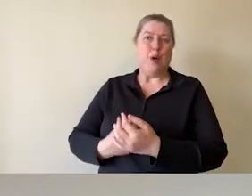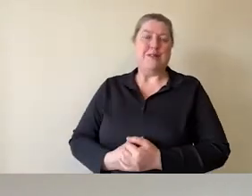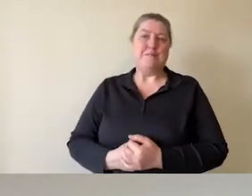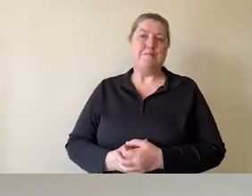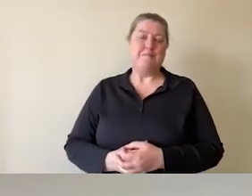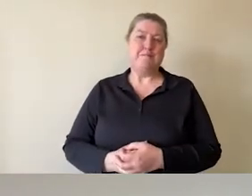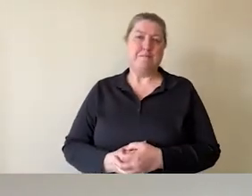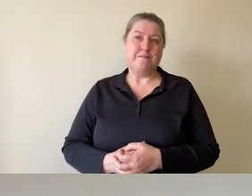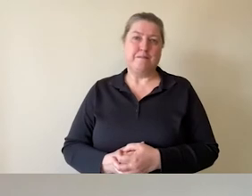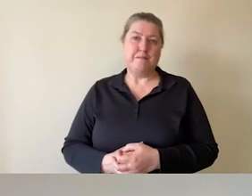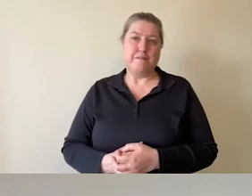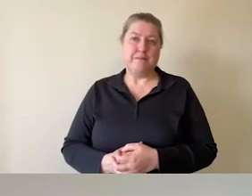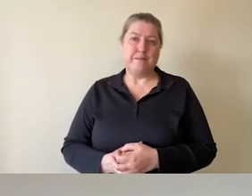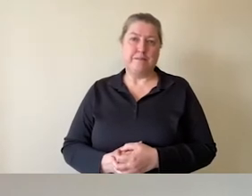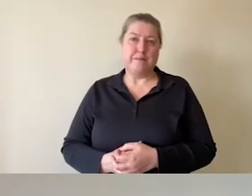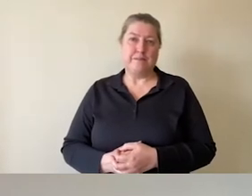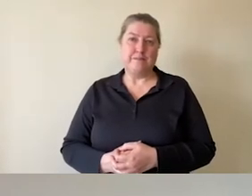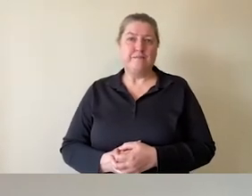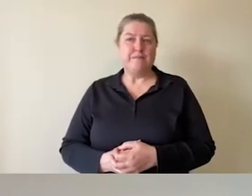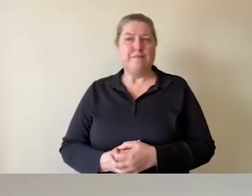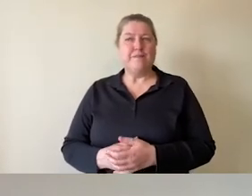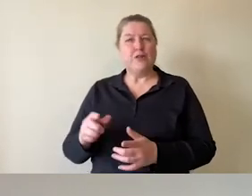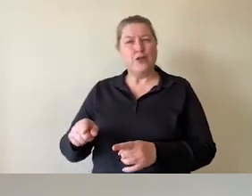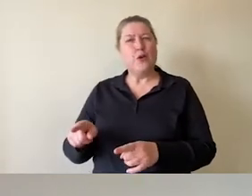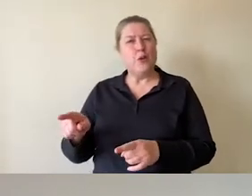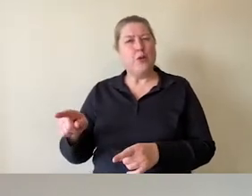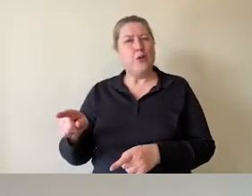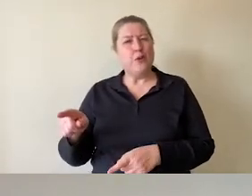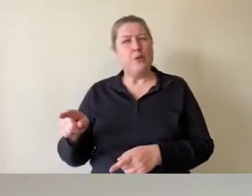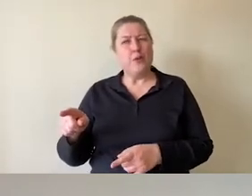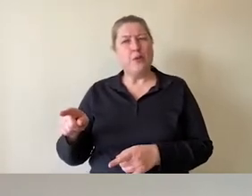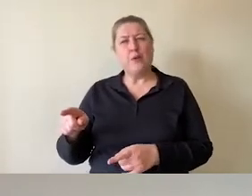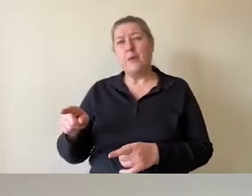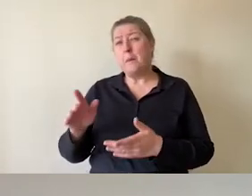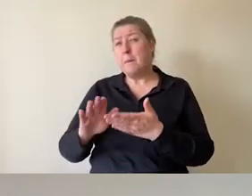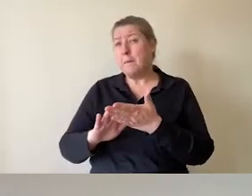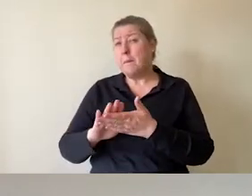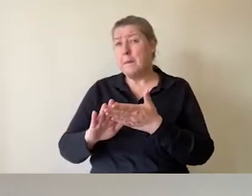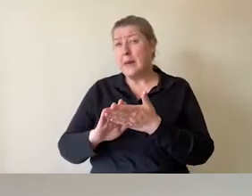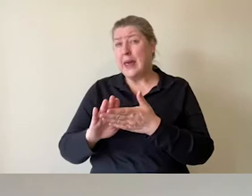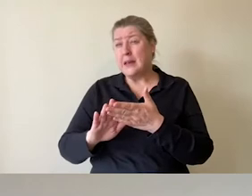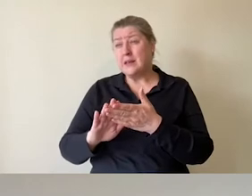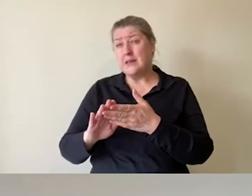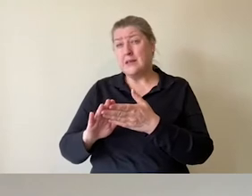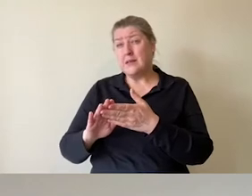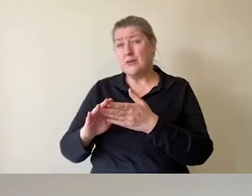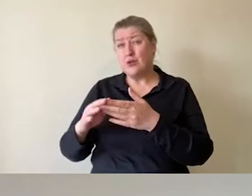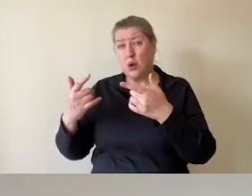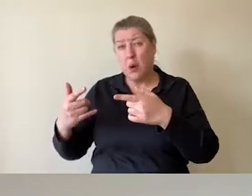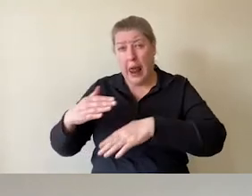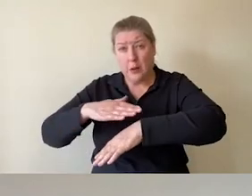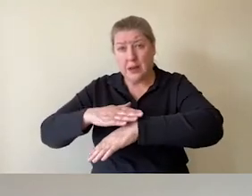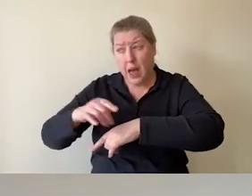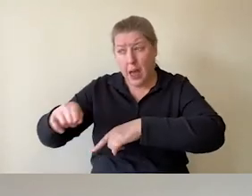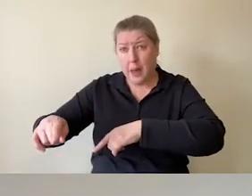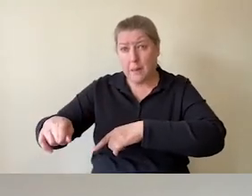experience. With this in mind, we only ever have one SEM workshop bookable